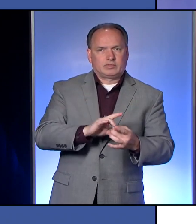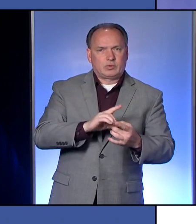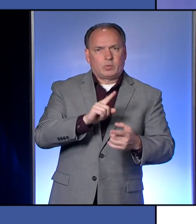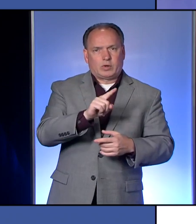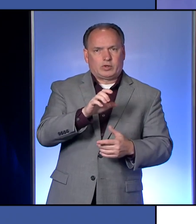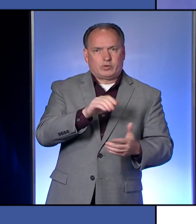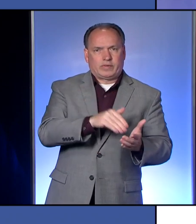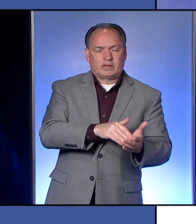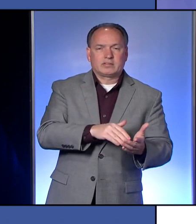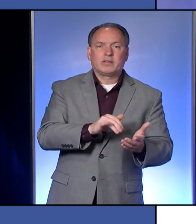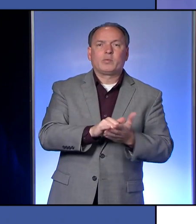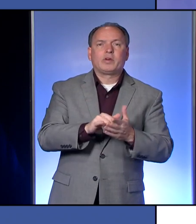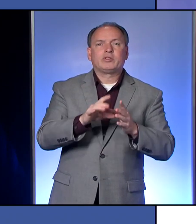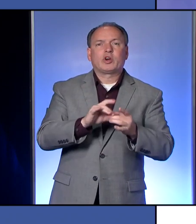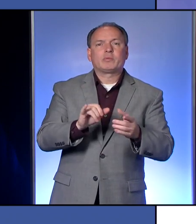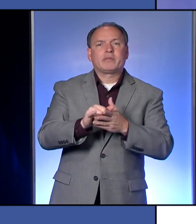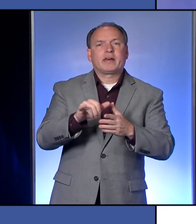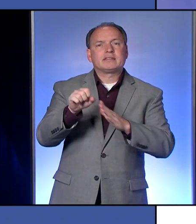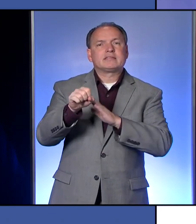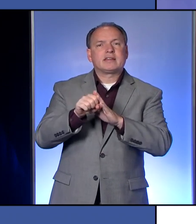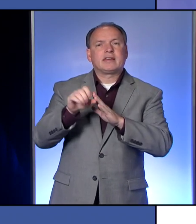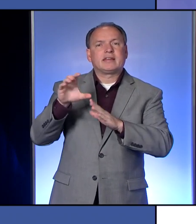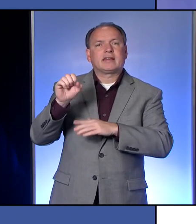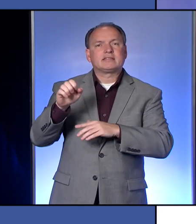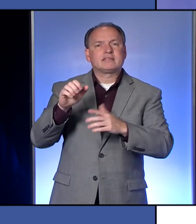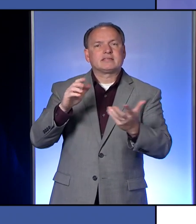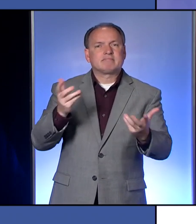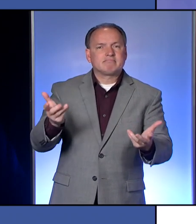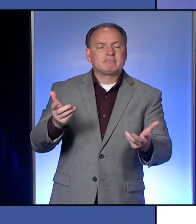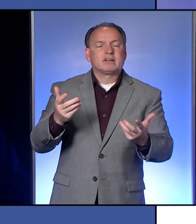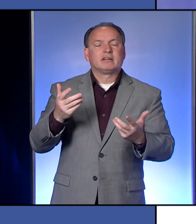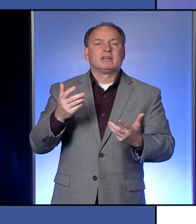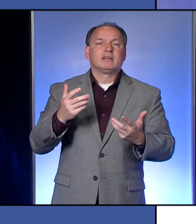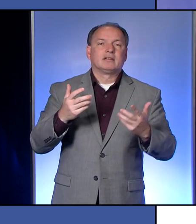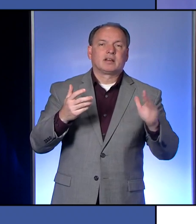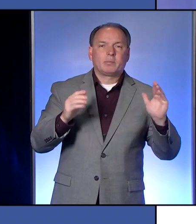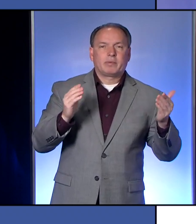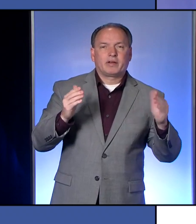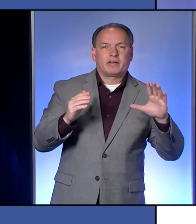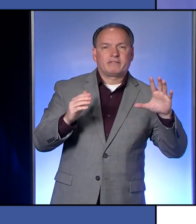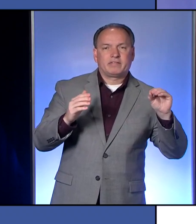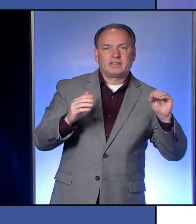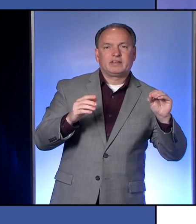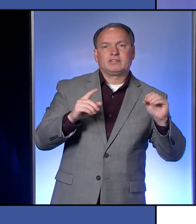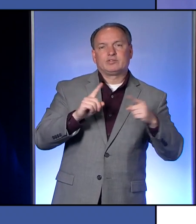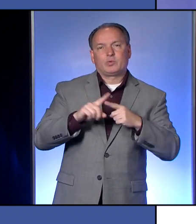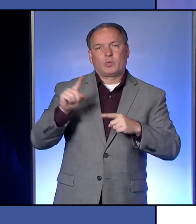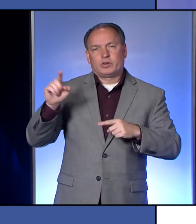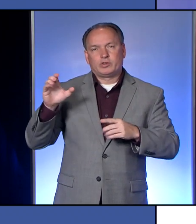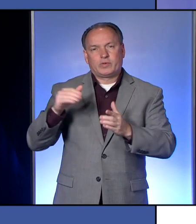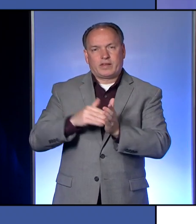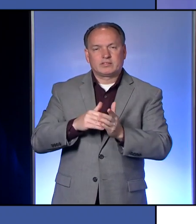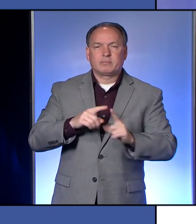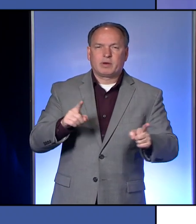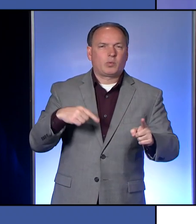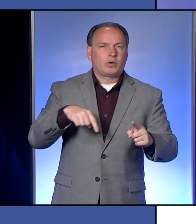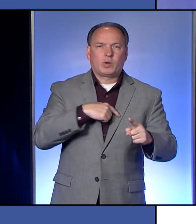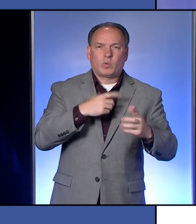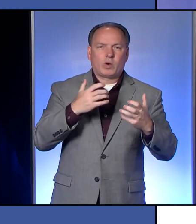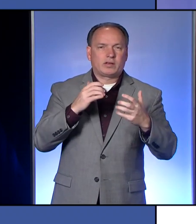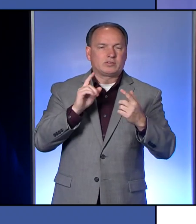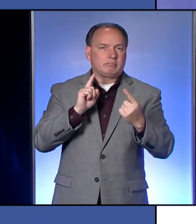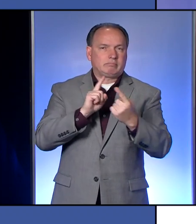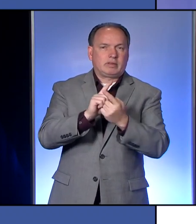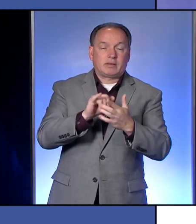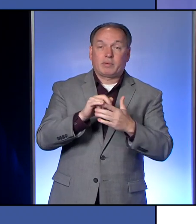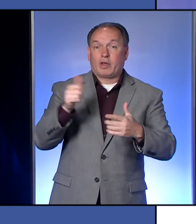about that state metric of 50 cases per 100,000. And that's a number we certainly don't want to get to. But there's other parameters the